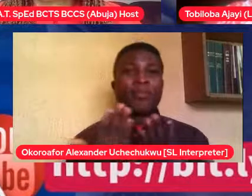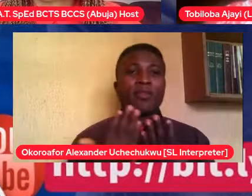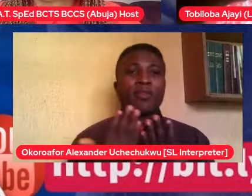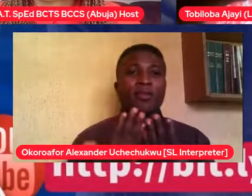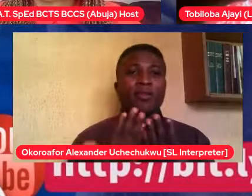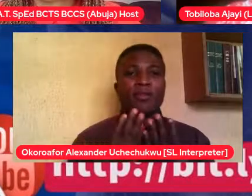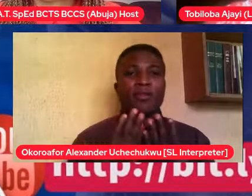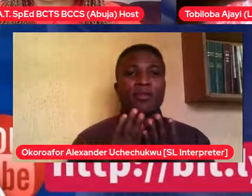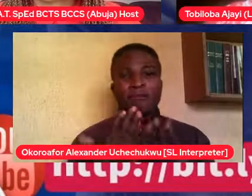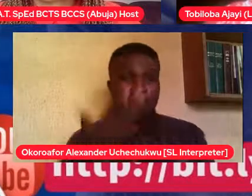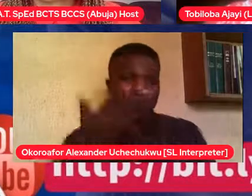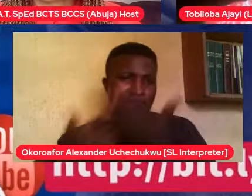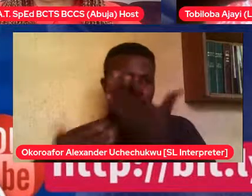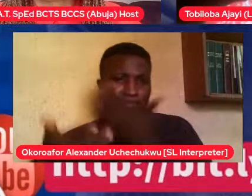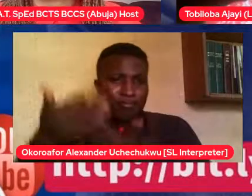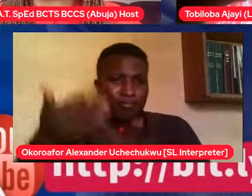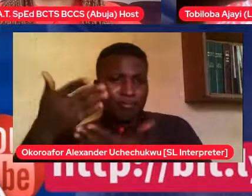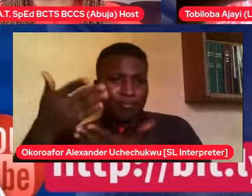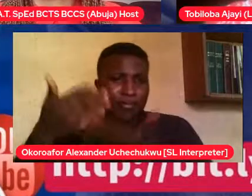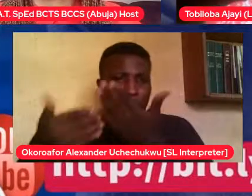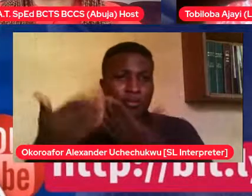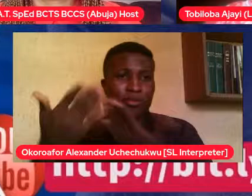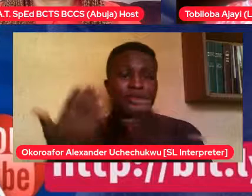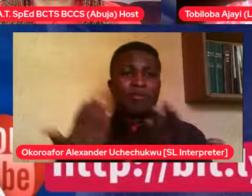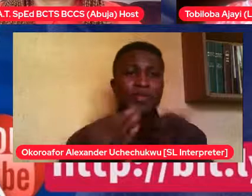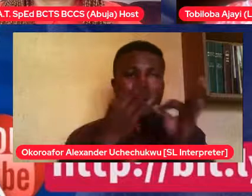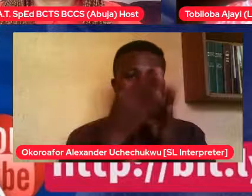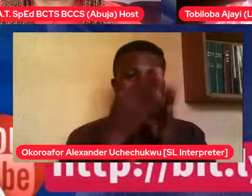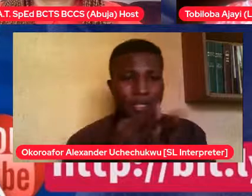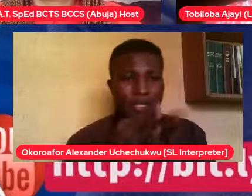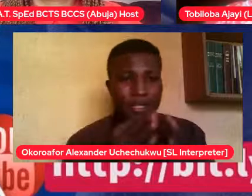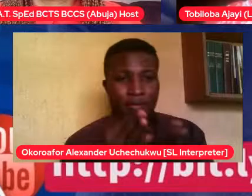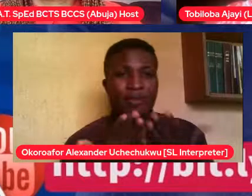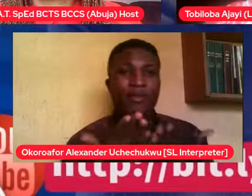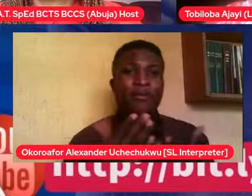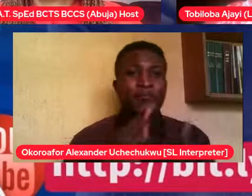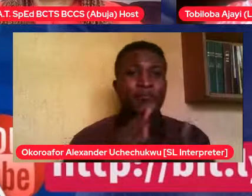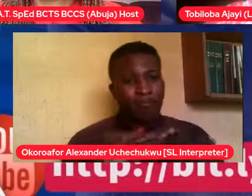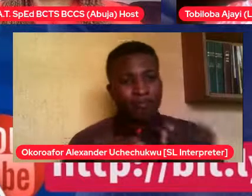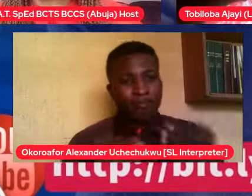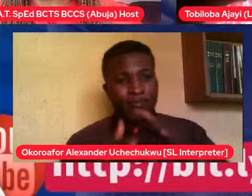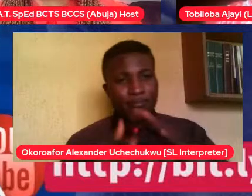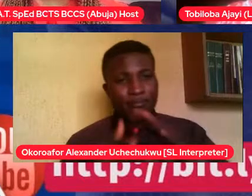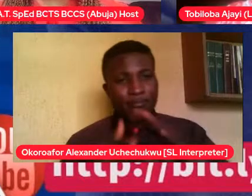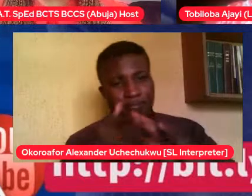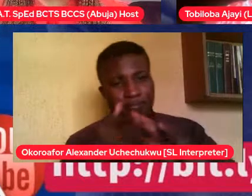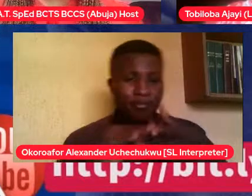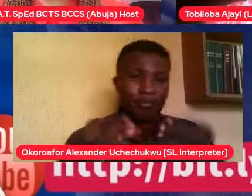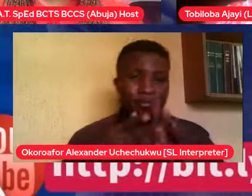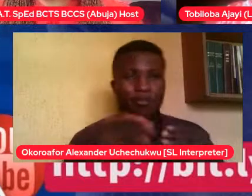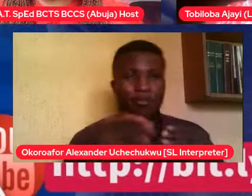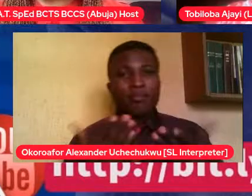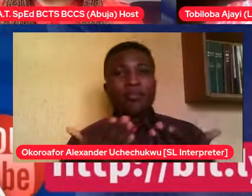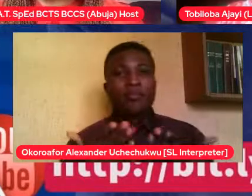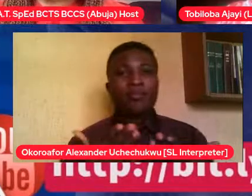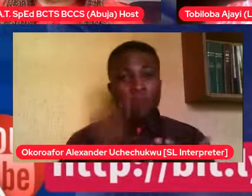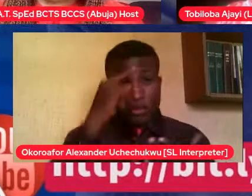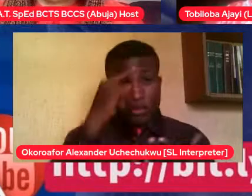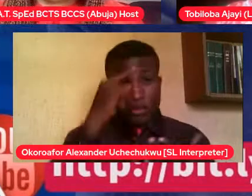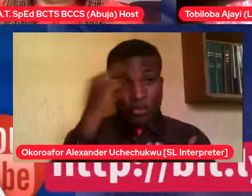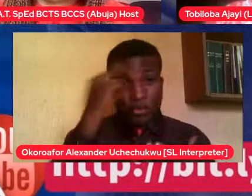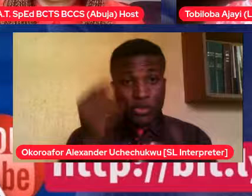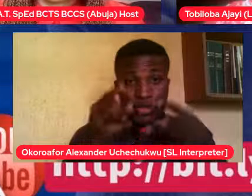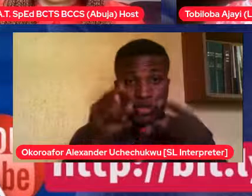child is not the way a parent with special needs child will interact. We all have our different ways of interacting. But the